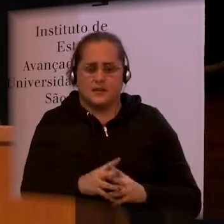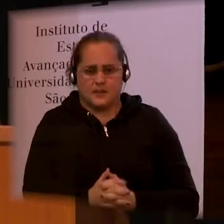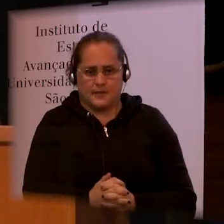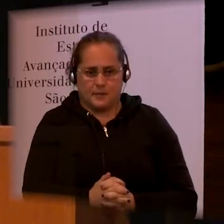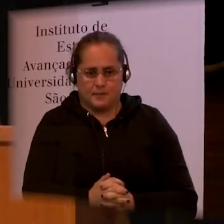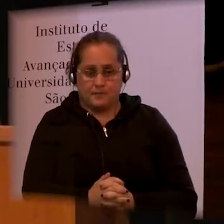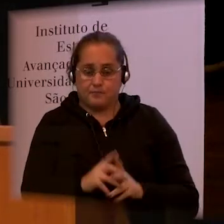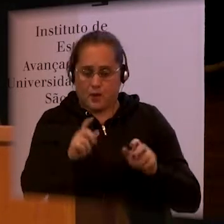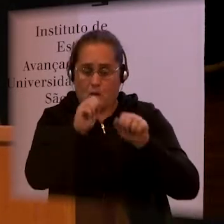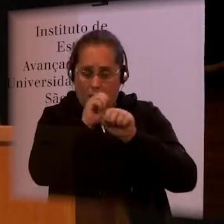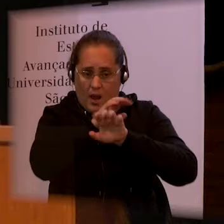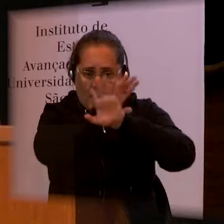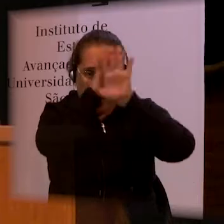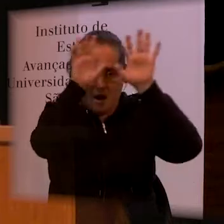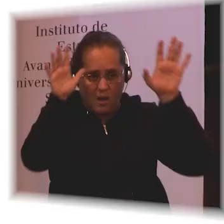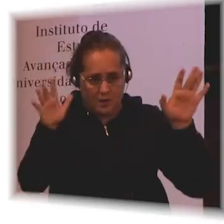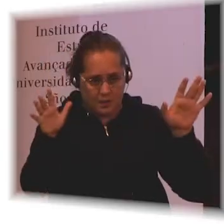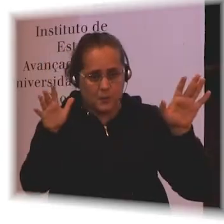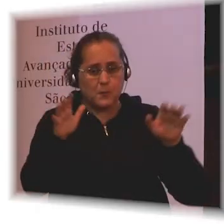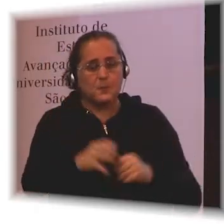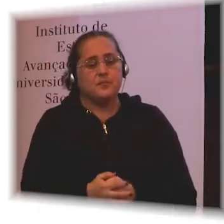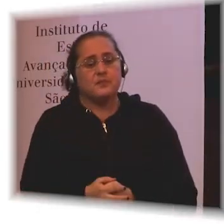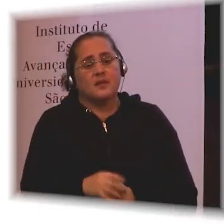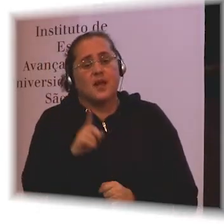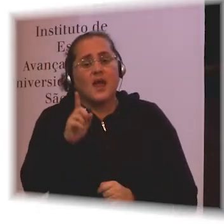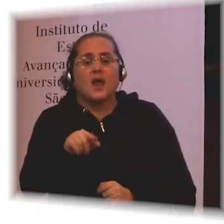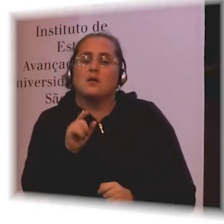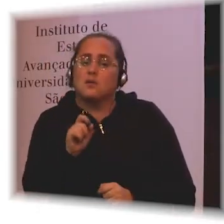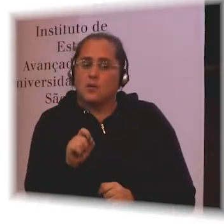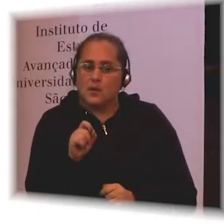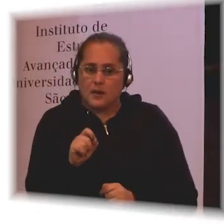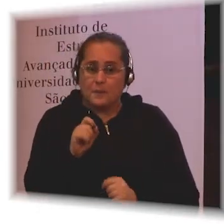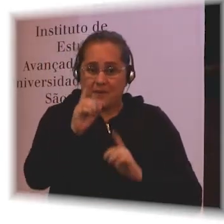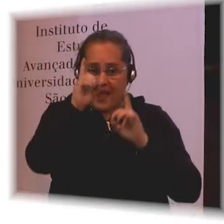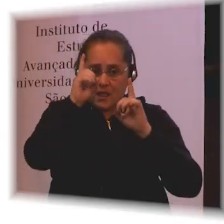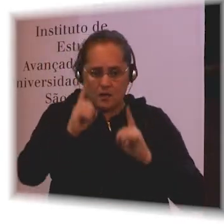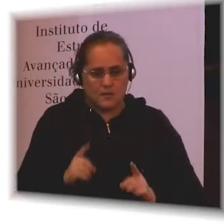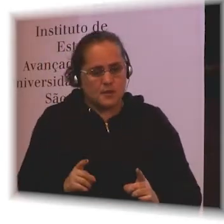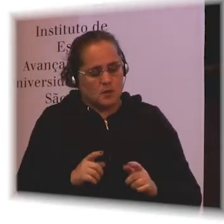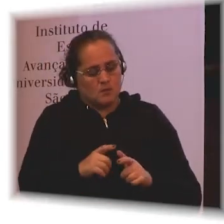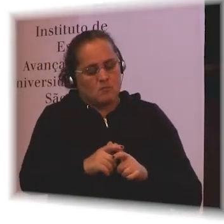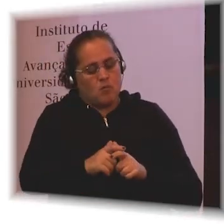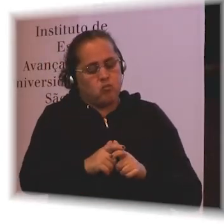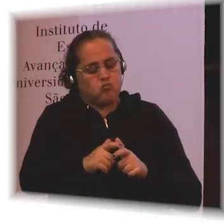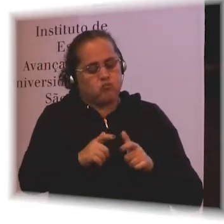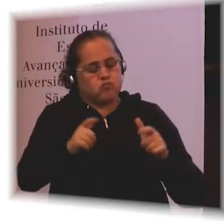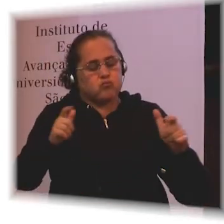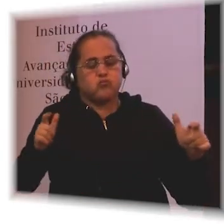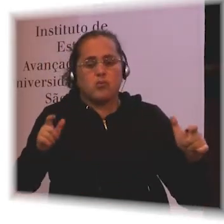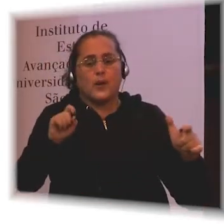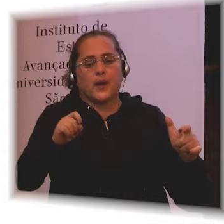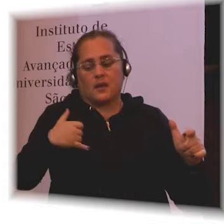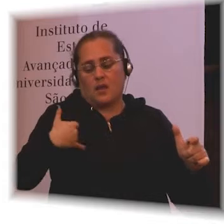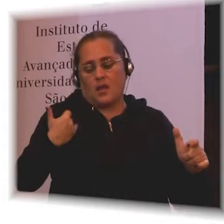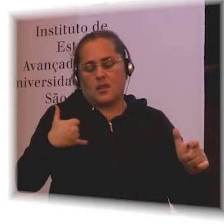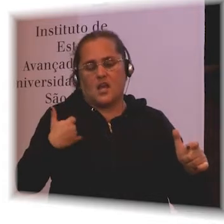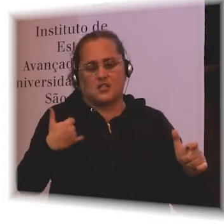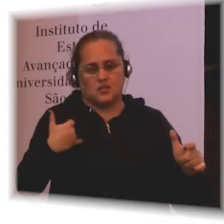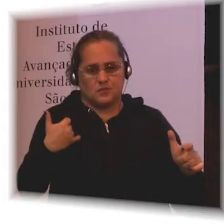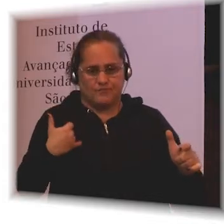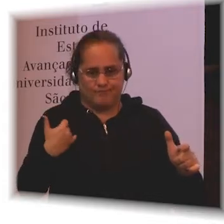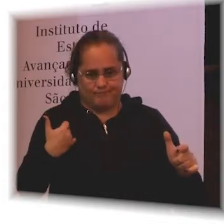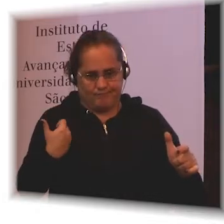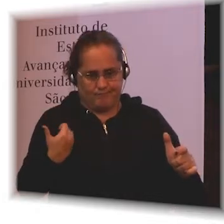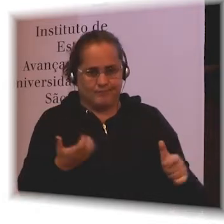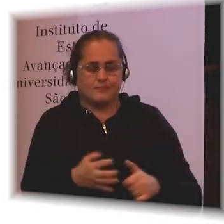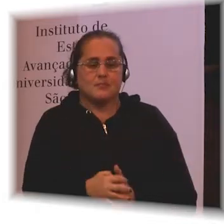increases strongly with age. So this graph shows disability and ageing, any disability and